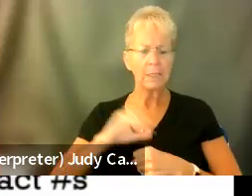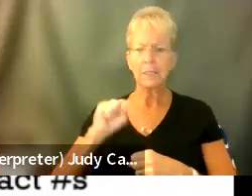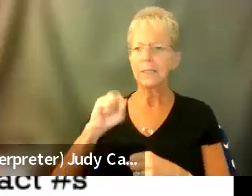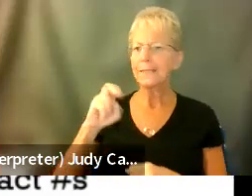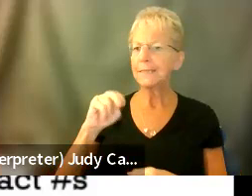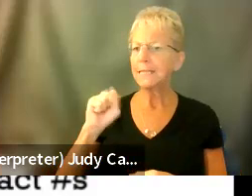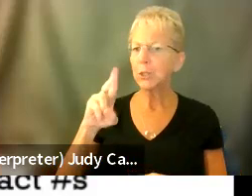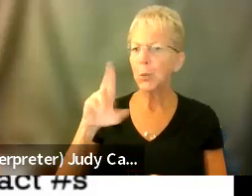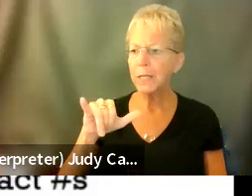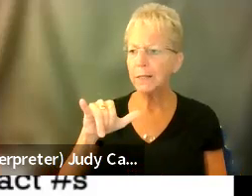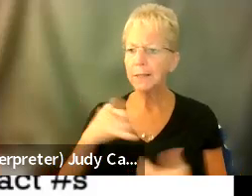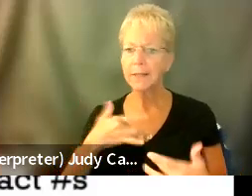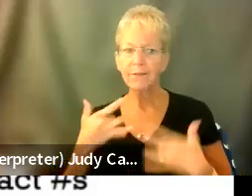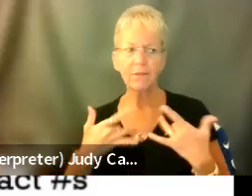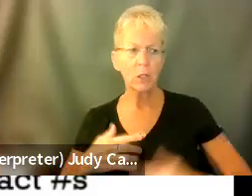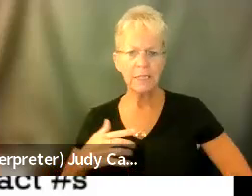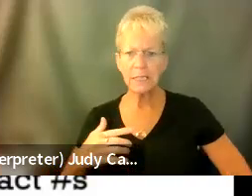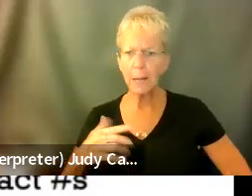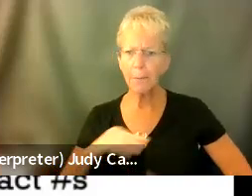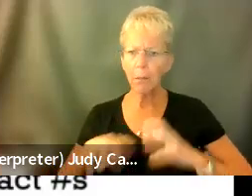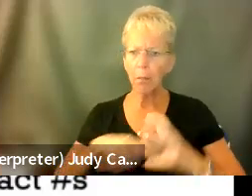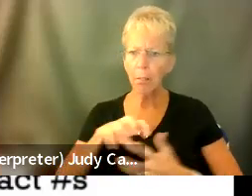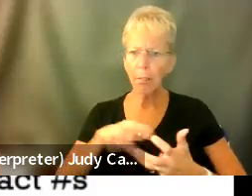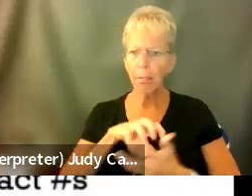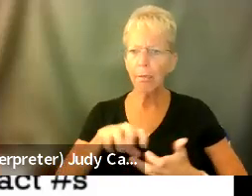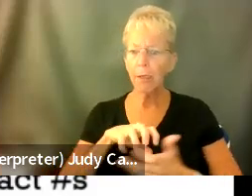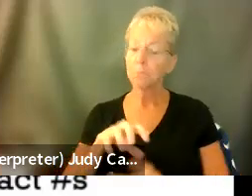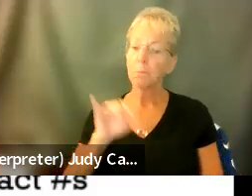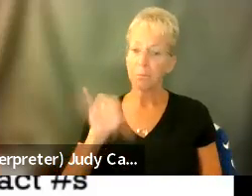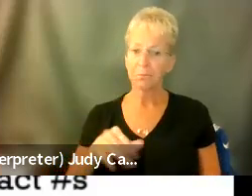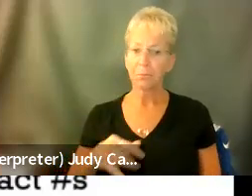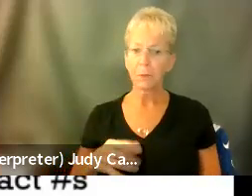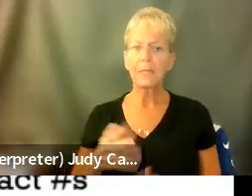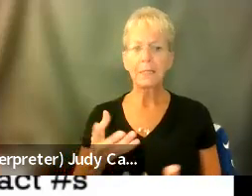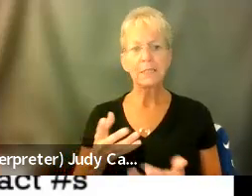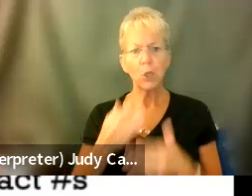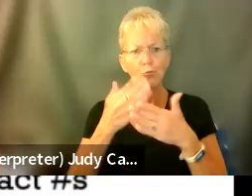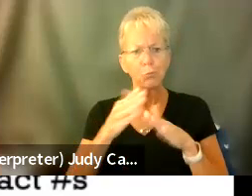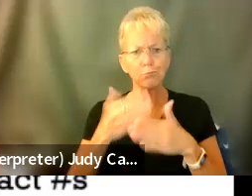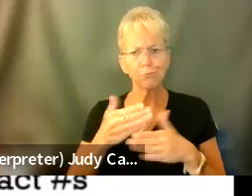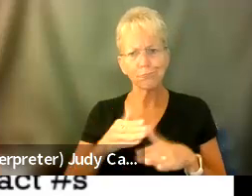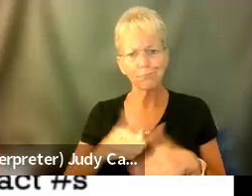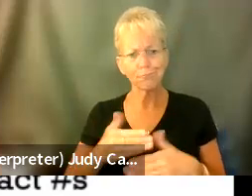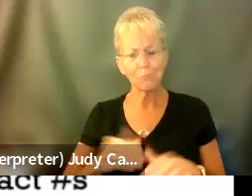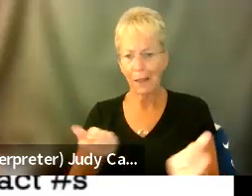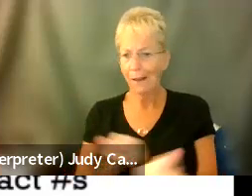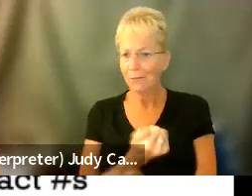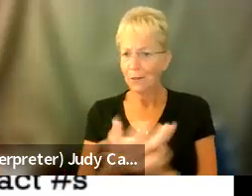you know, of his stomach moving, you know, so kind of just breaking down those things,